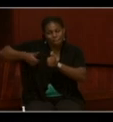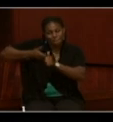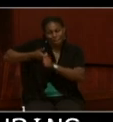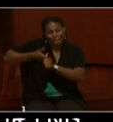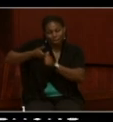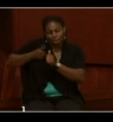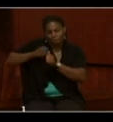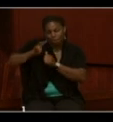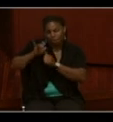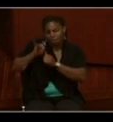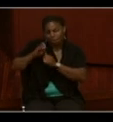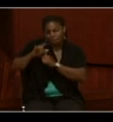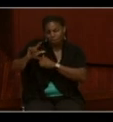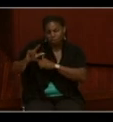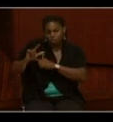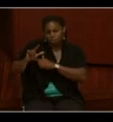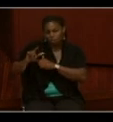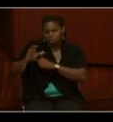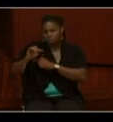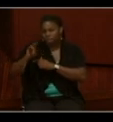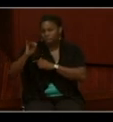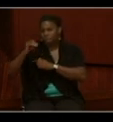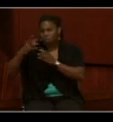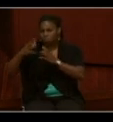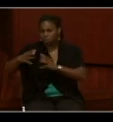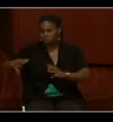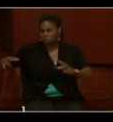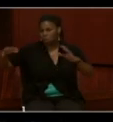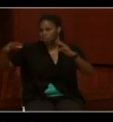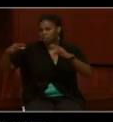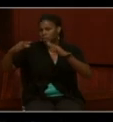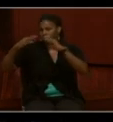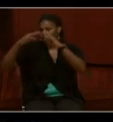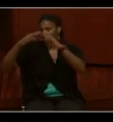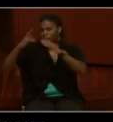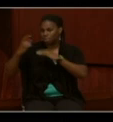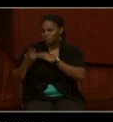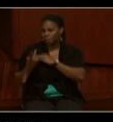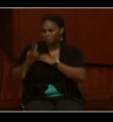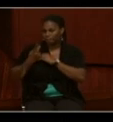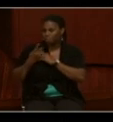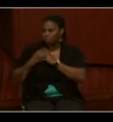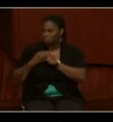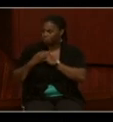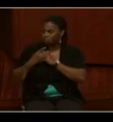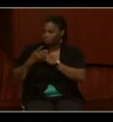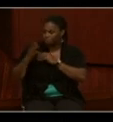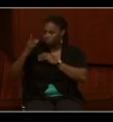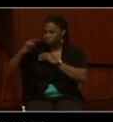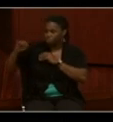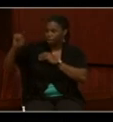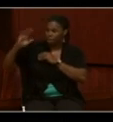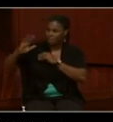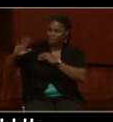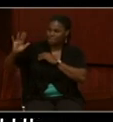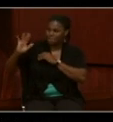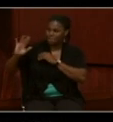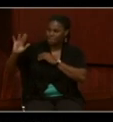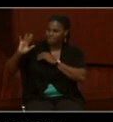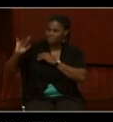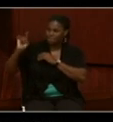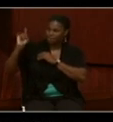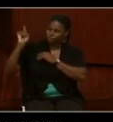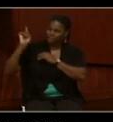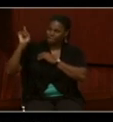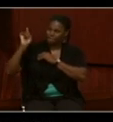canopy in the back, right in the back of the vessel